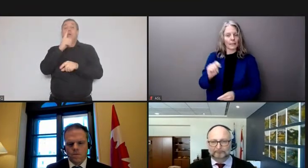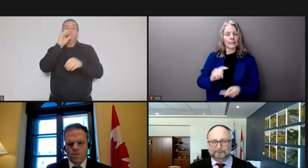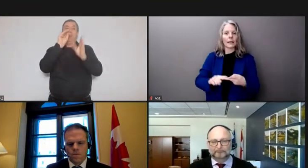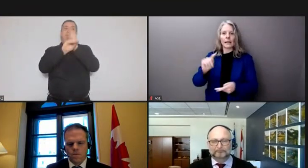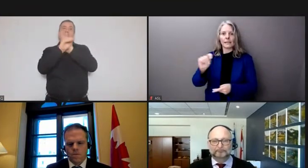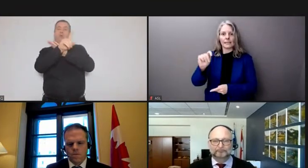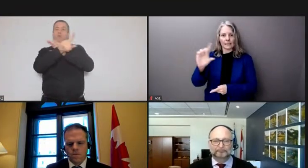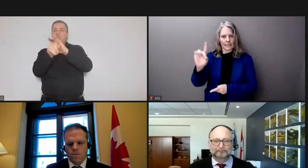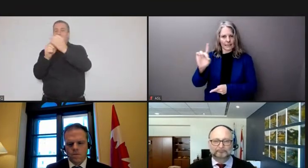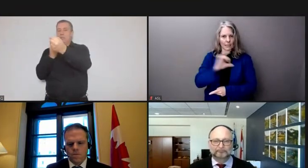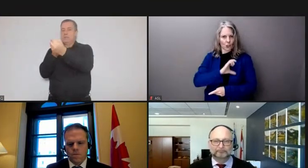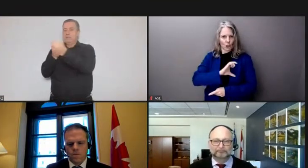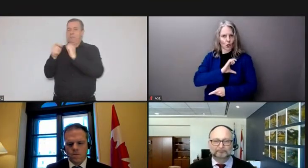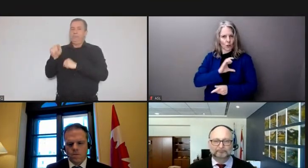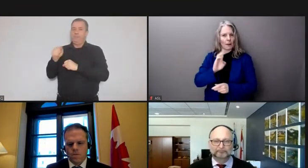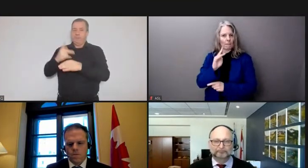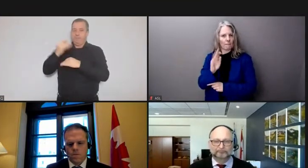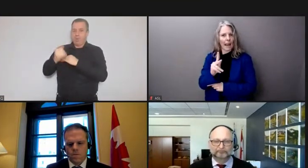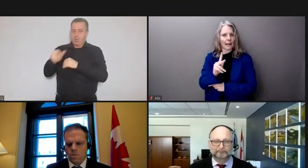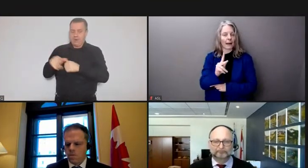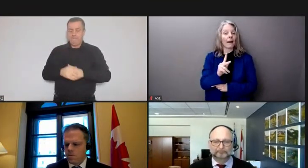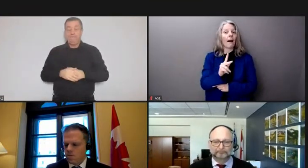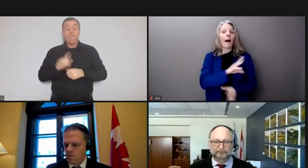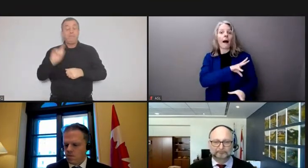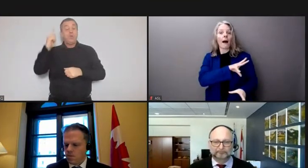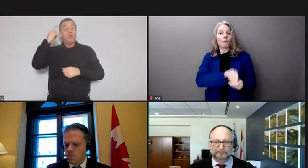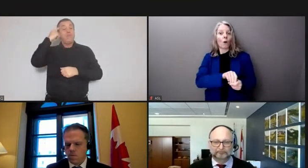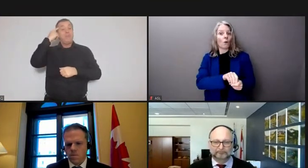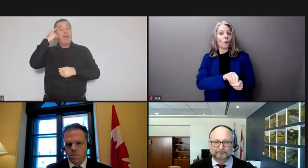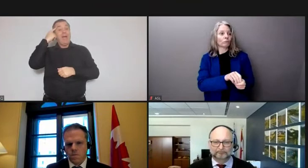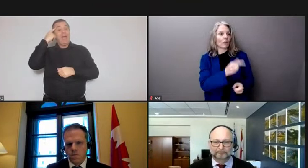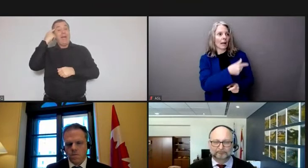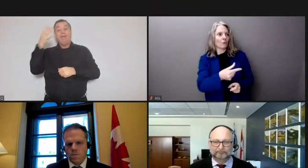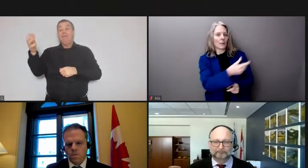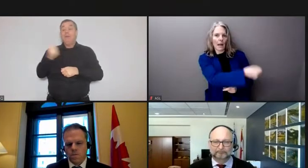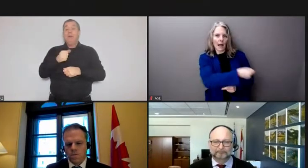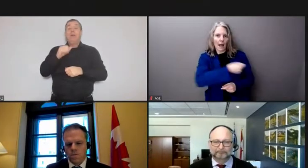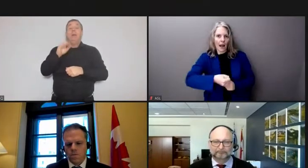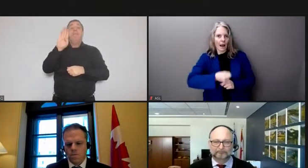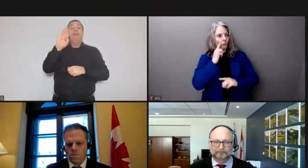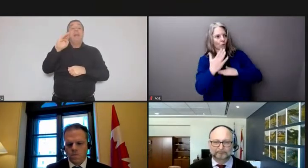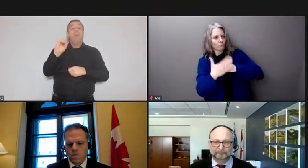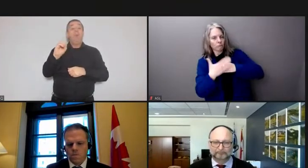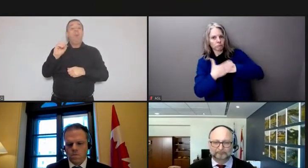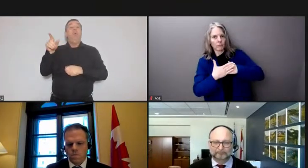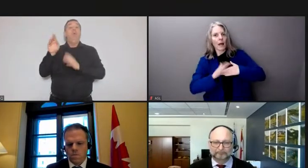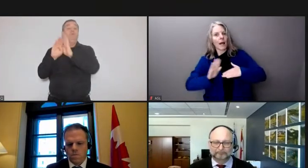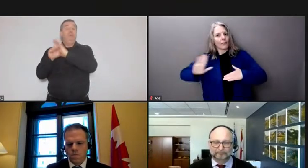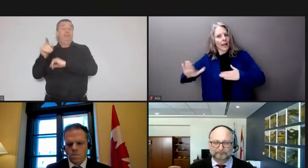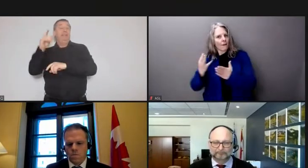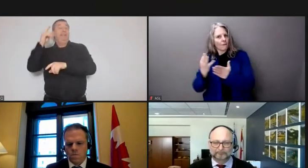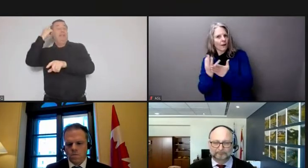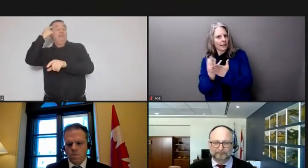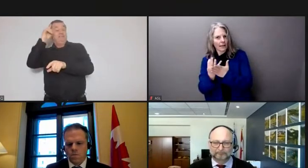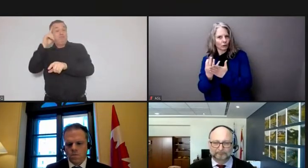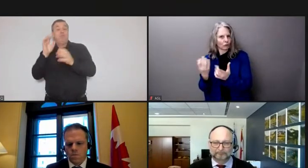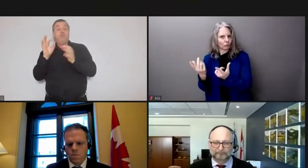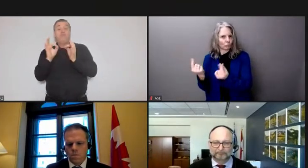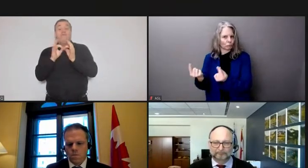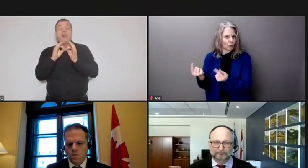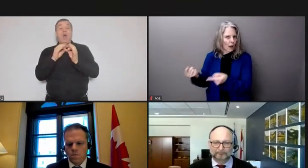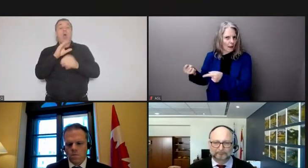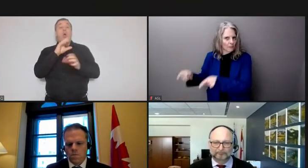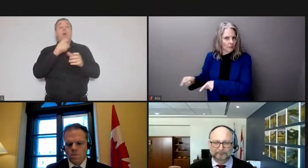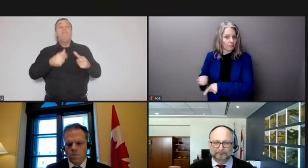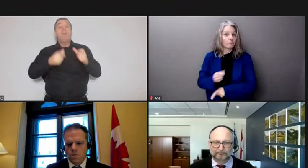engaged by the government to provide advice on financial aspects of the project their analyses confirm that